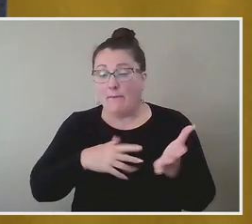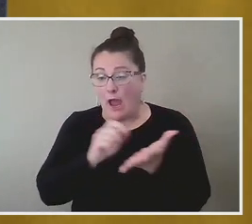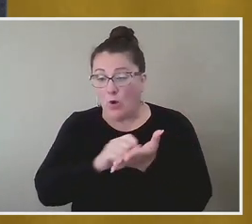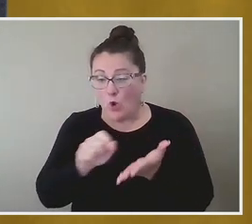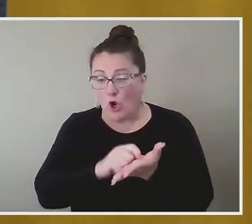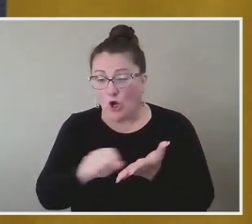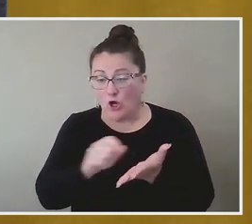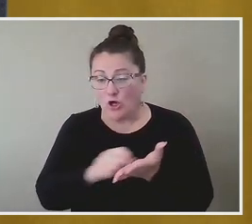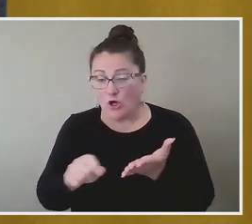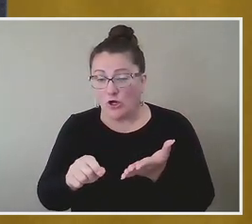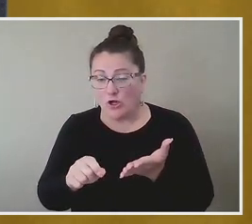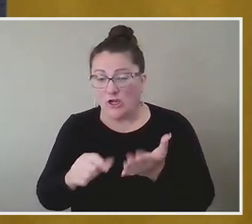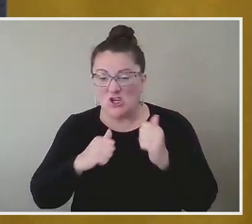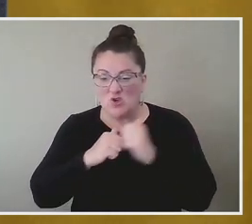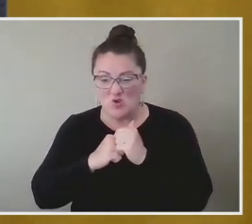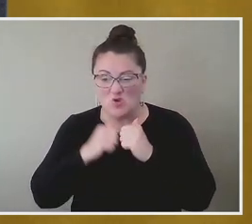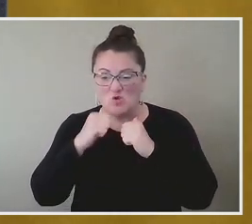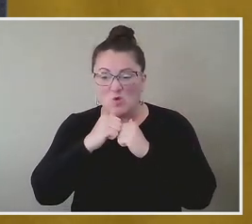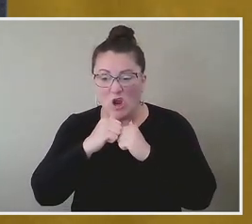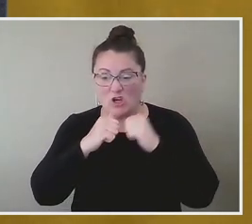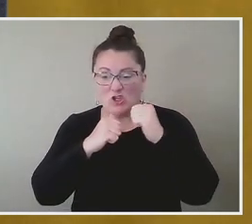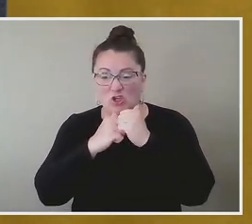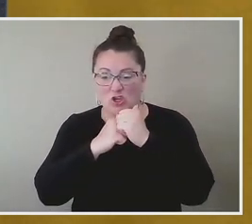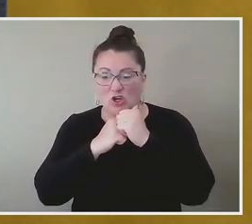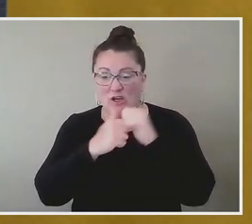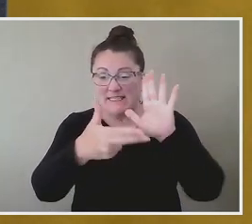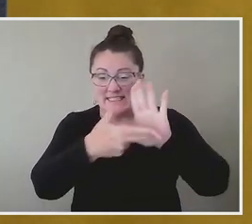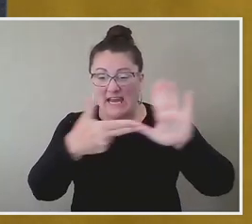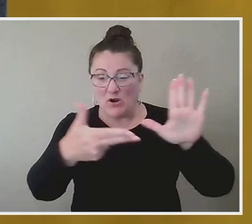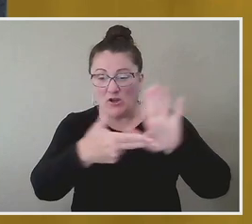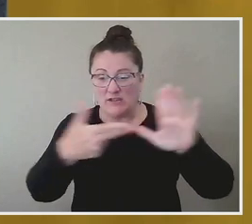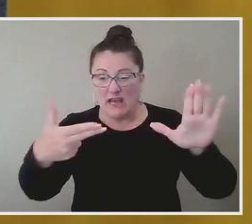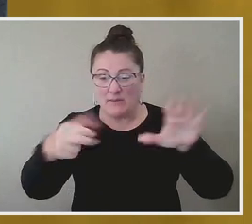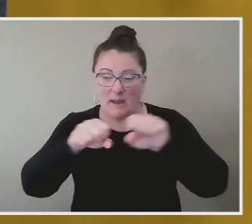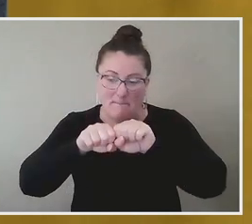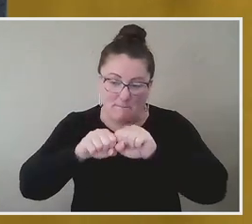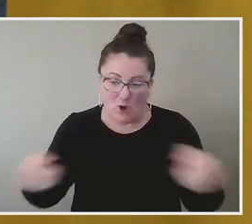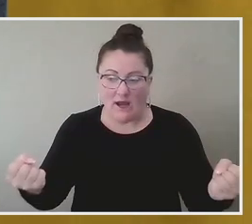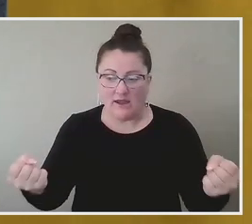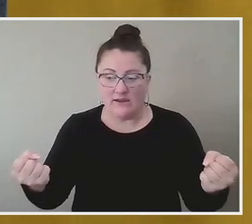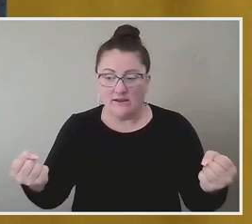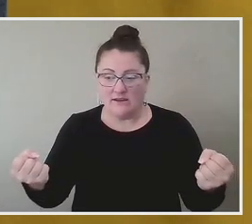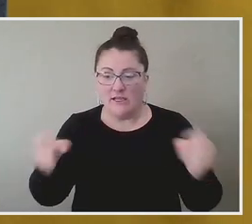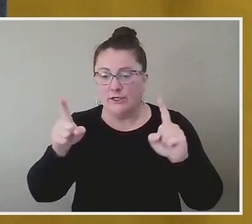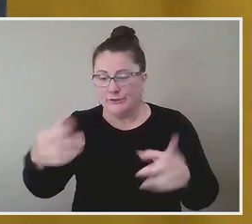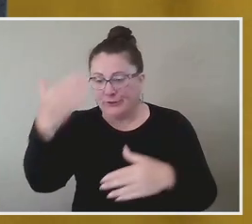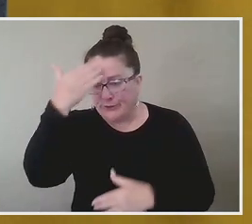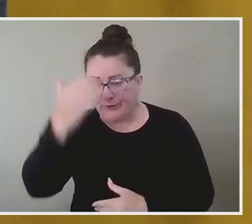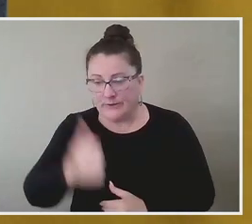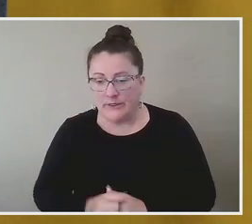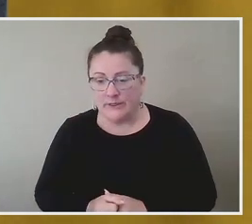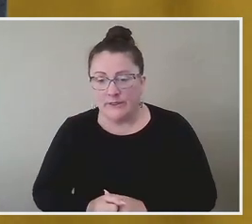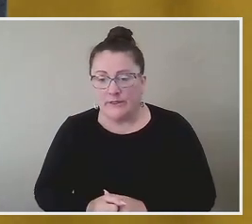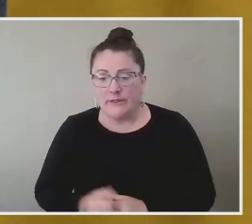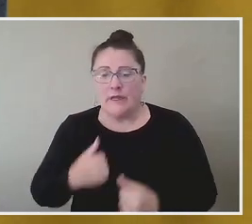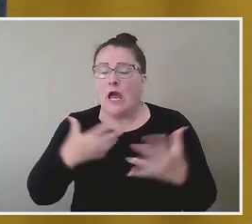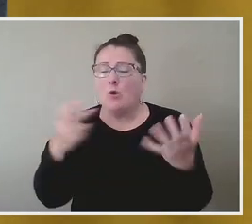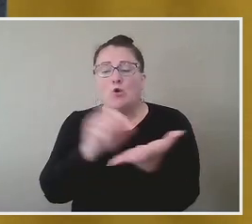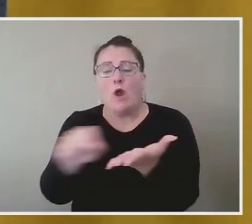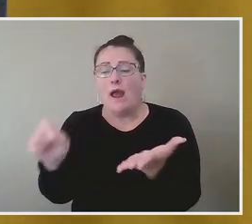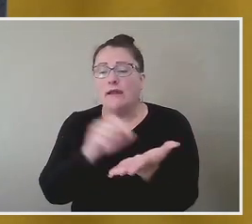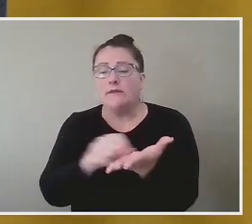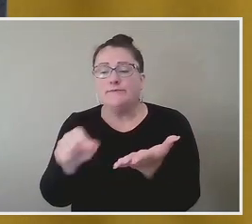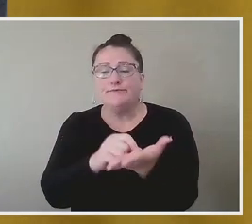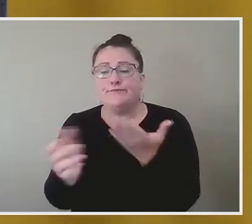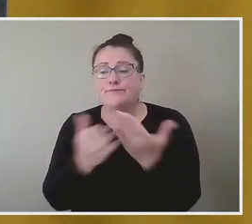break structural stereotypes, because, you know, don't nobody got time for that. I just want to be able to write and